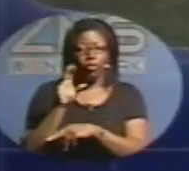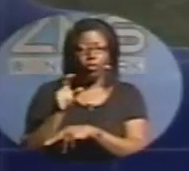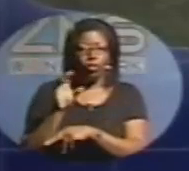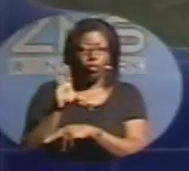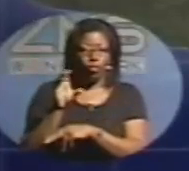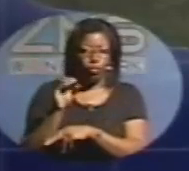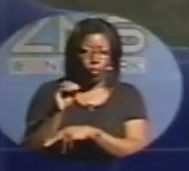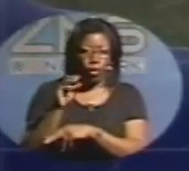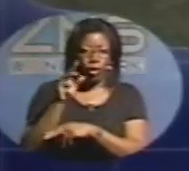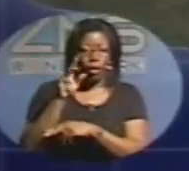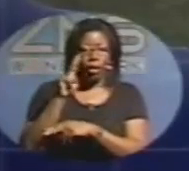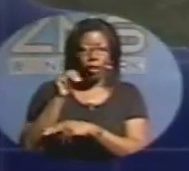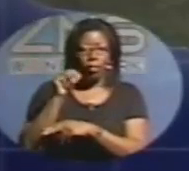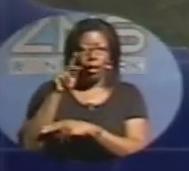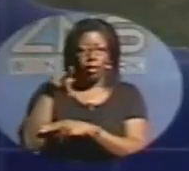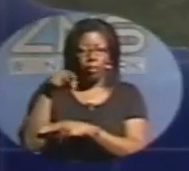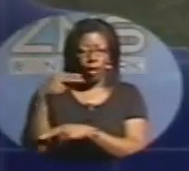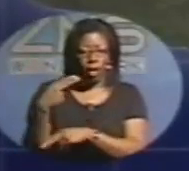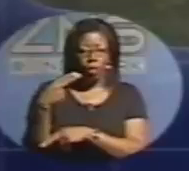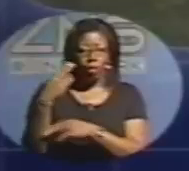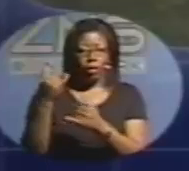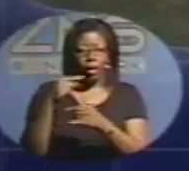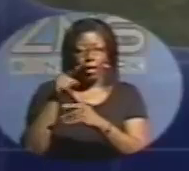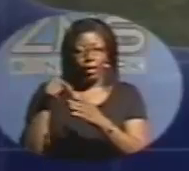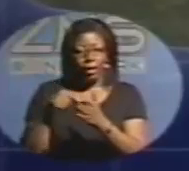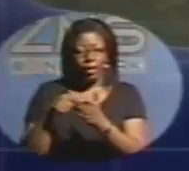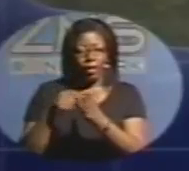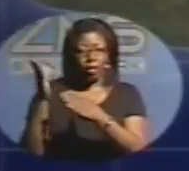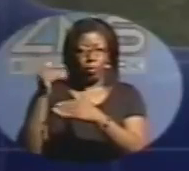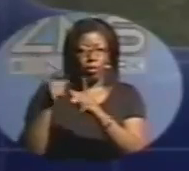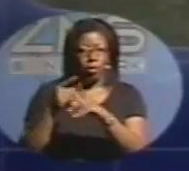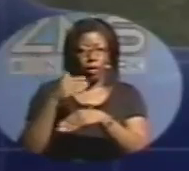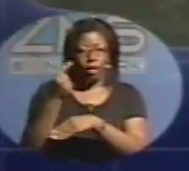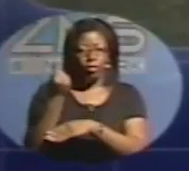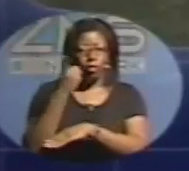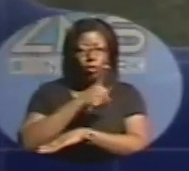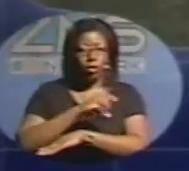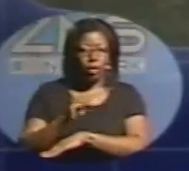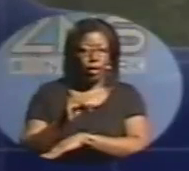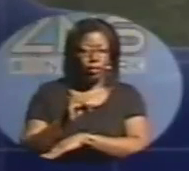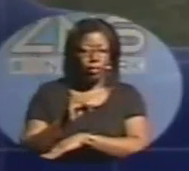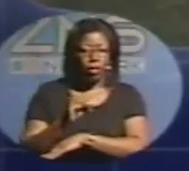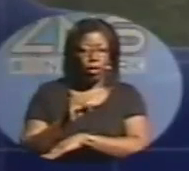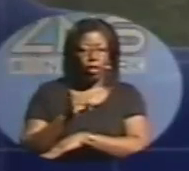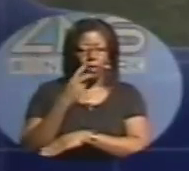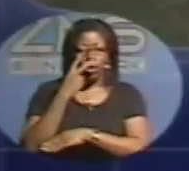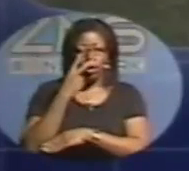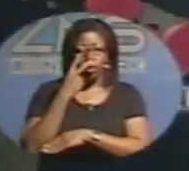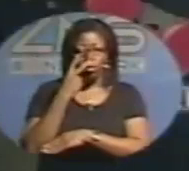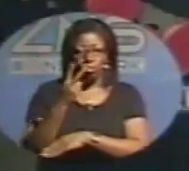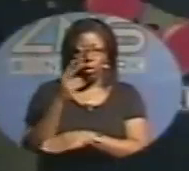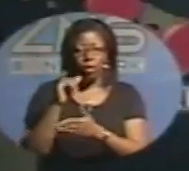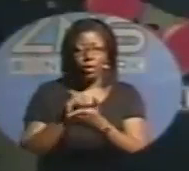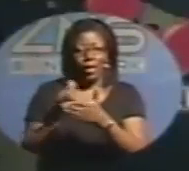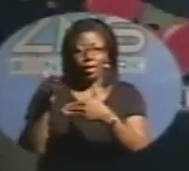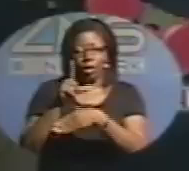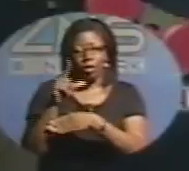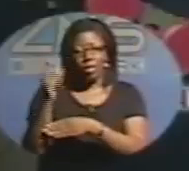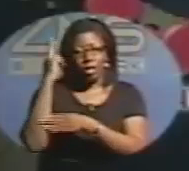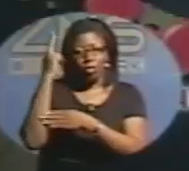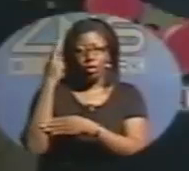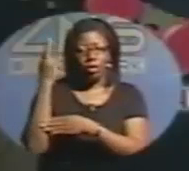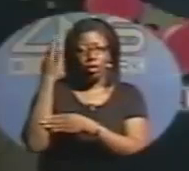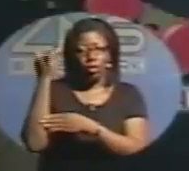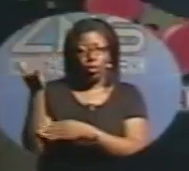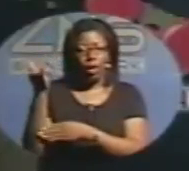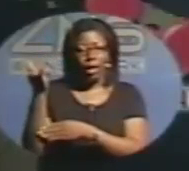hour, and further intensification of this system is expected over the next couple of days, so we'll have to keep our eyes on it very closely. The recent theme,